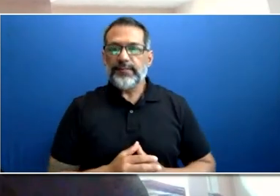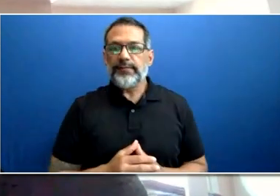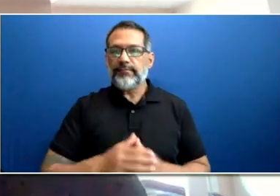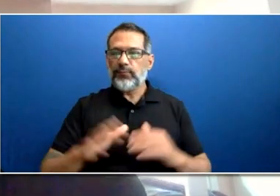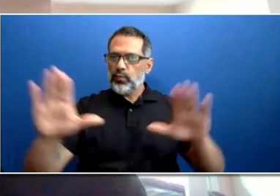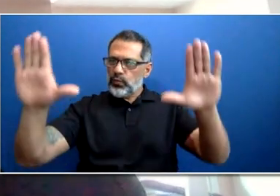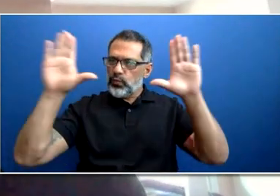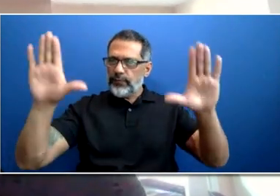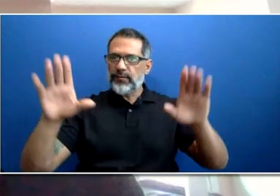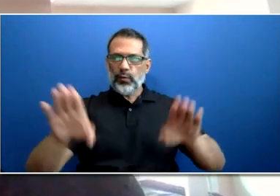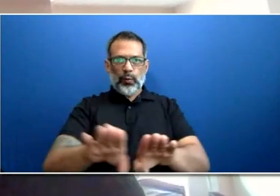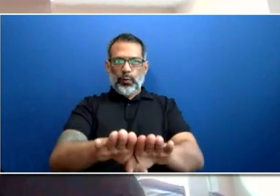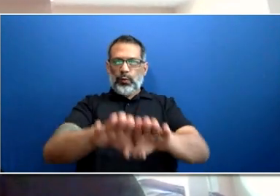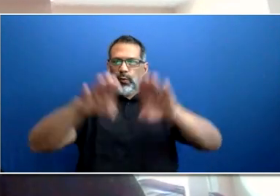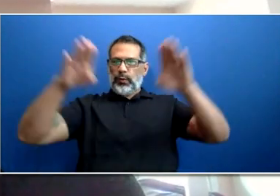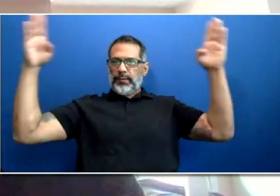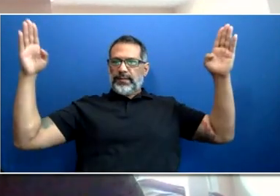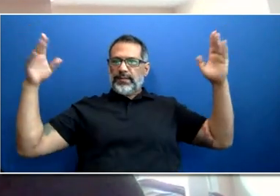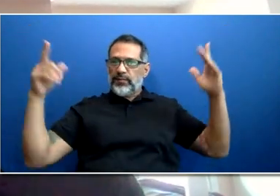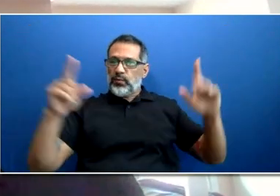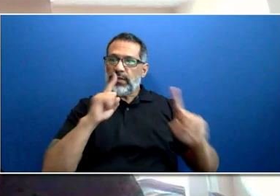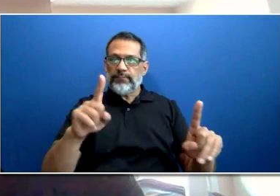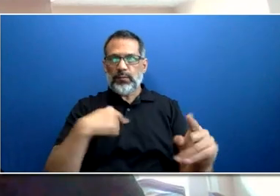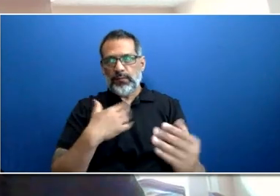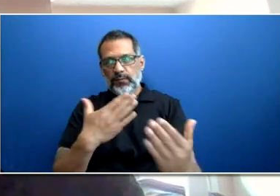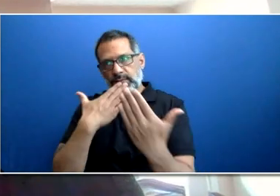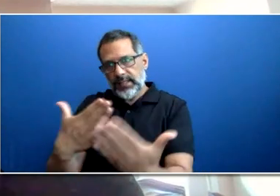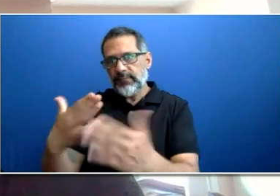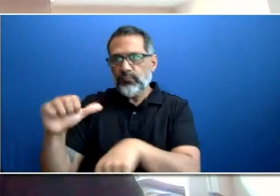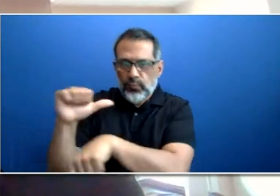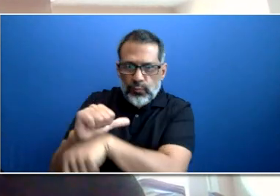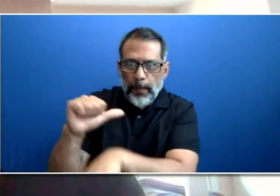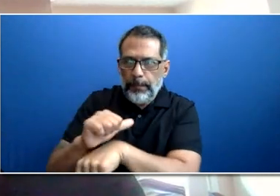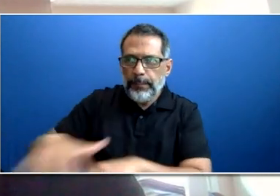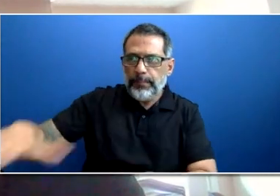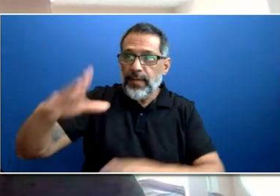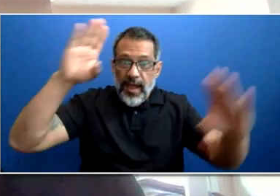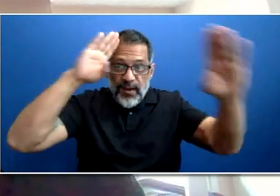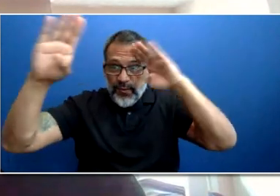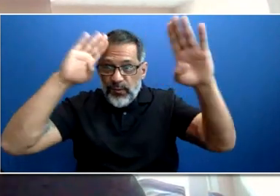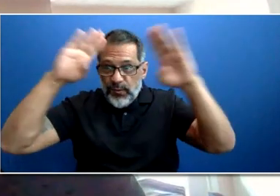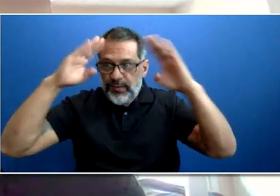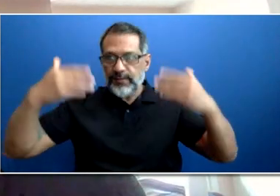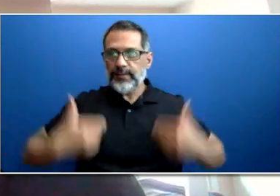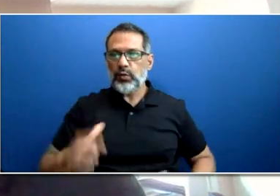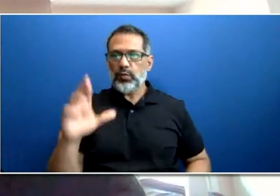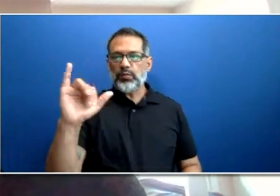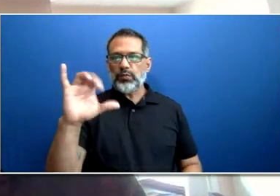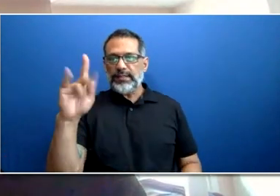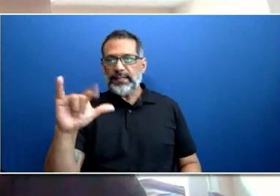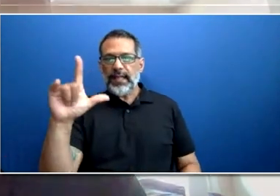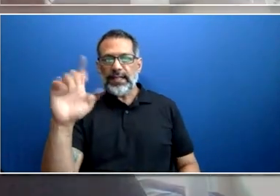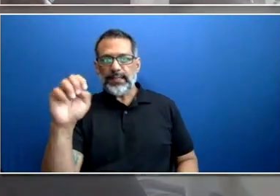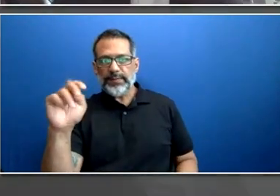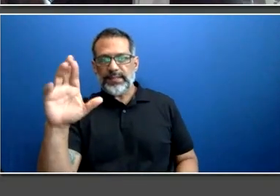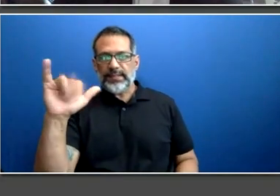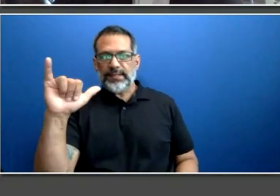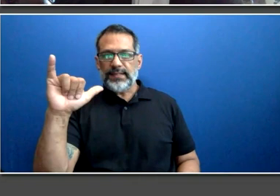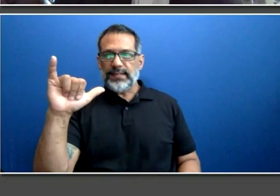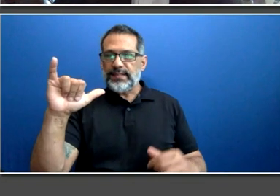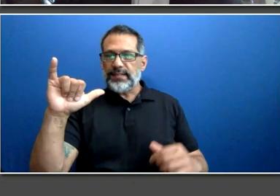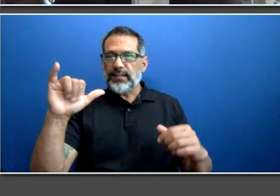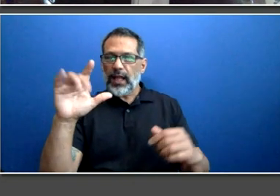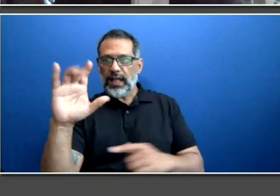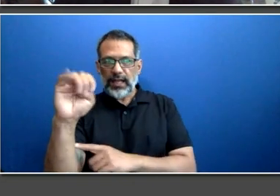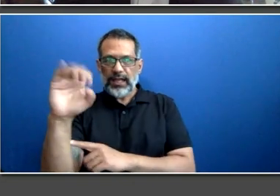doing. want to say good afternoon, everyone. I'm Rick Leary, and I'm the CEO of the TTC. It's an absolute pleasure to be here with you today as